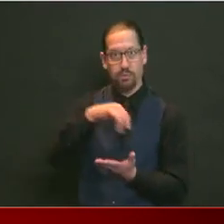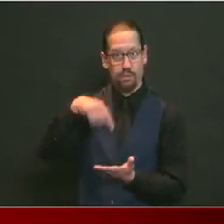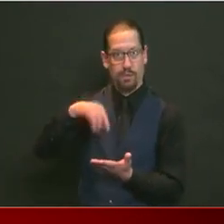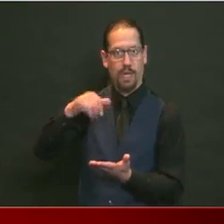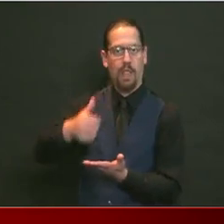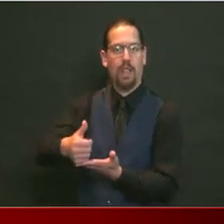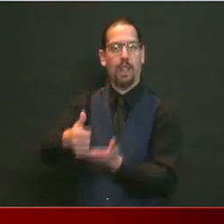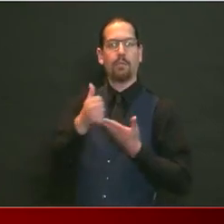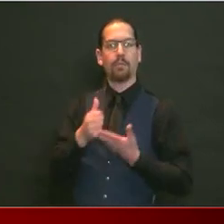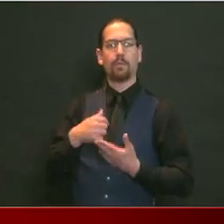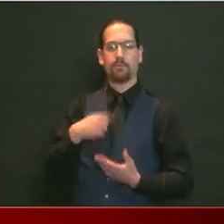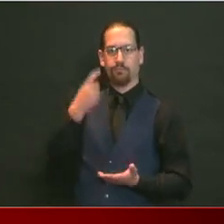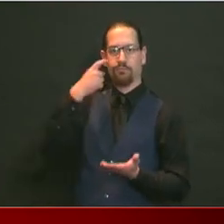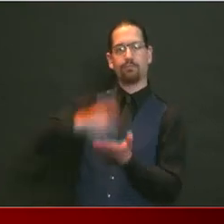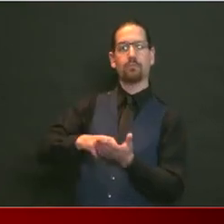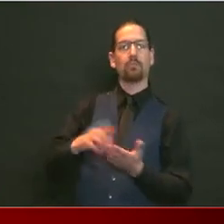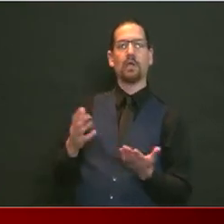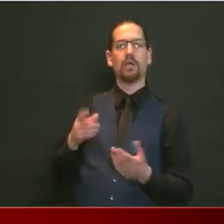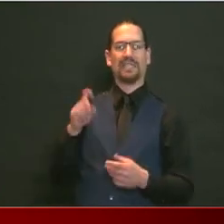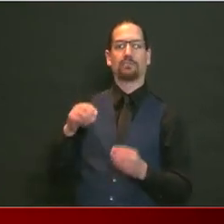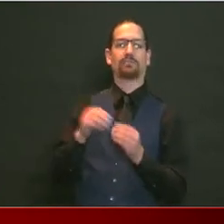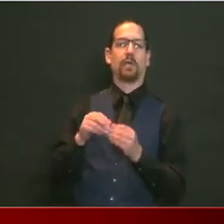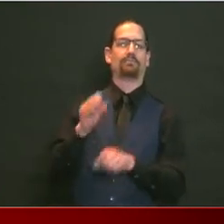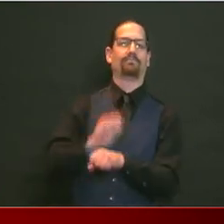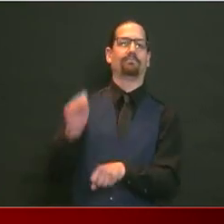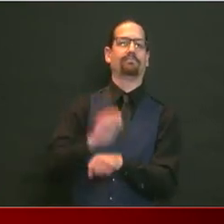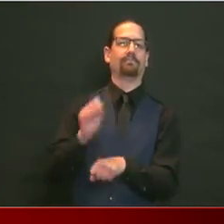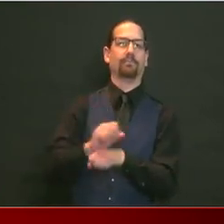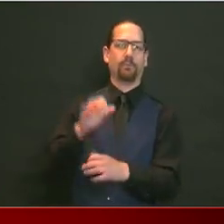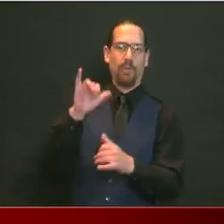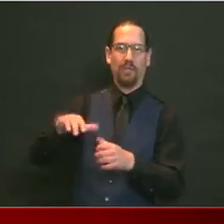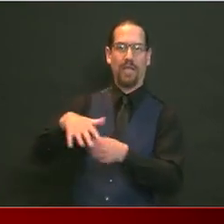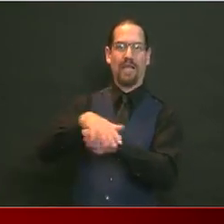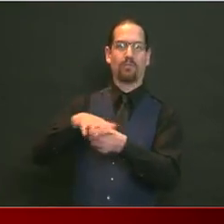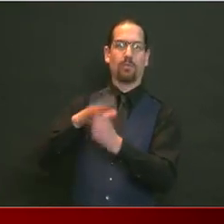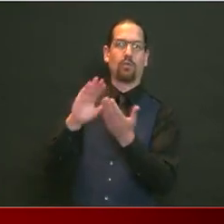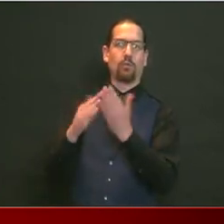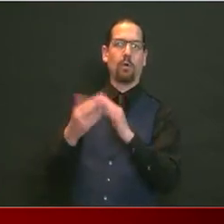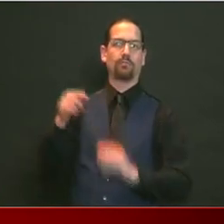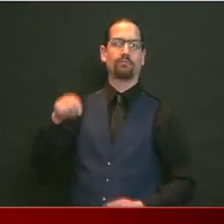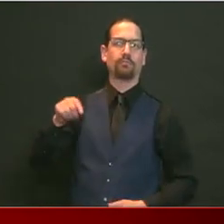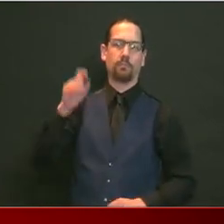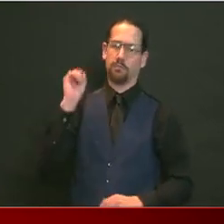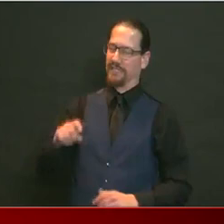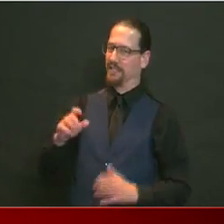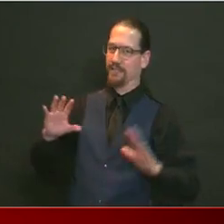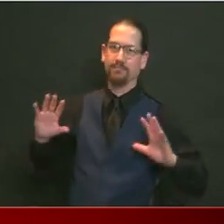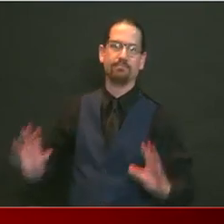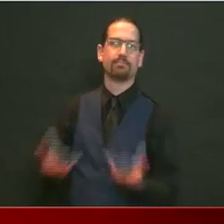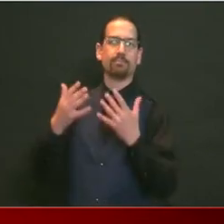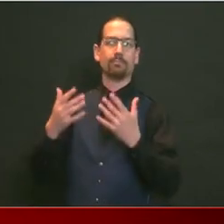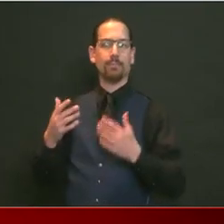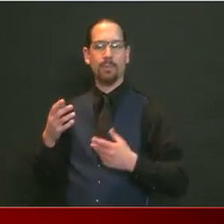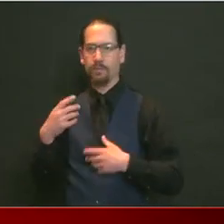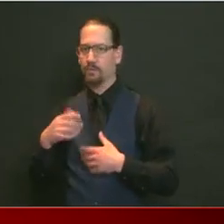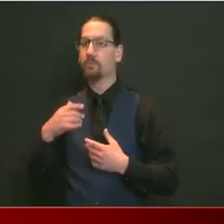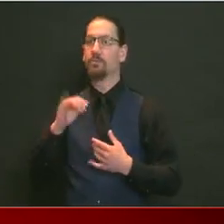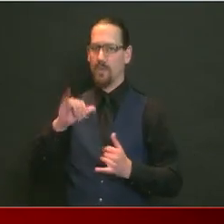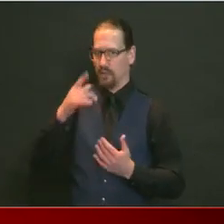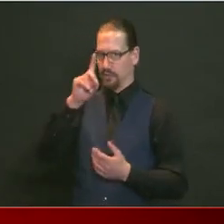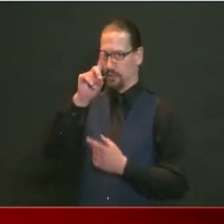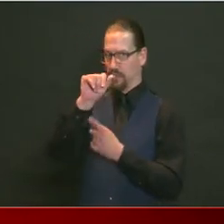before us. This is what we are laser focused on addressing with the data following, and we will continue to